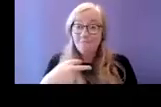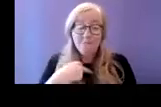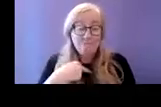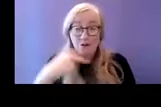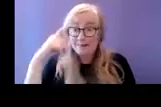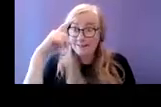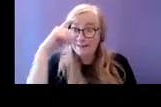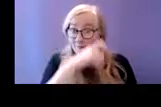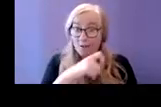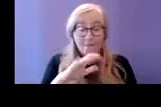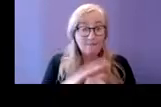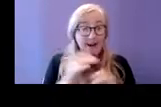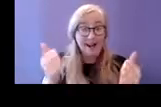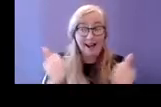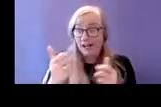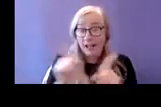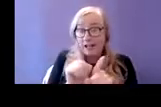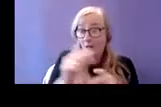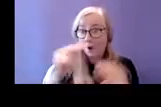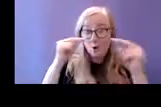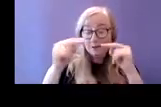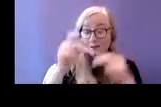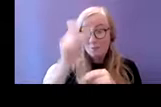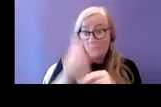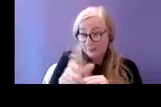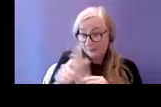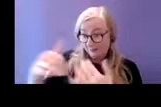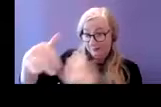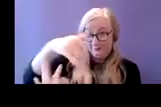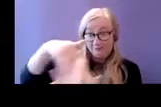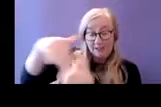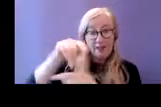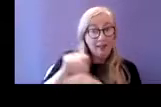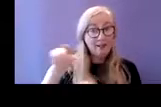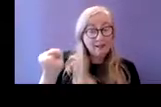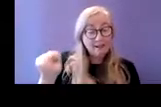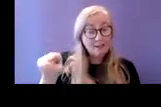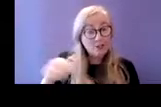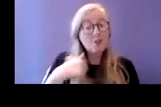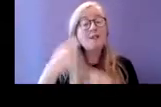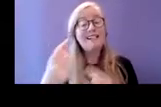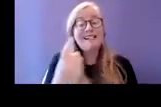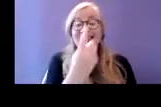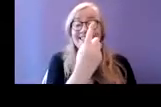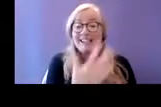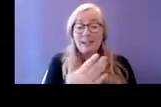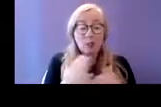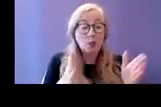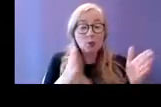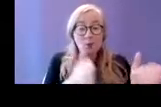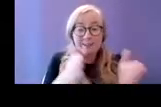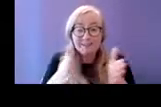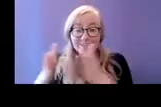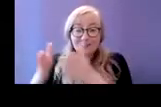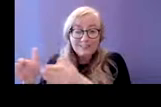in so again we really see the need for single unit emergency accommodation and a move away from that shared dormitory style accommodation